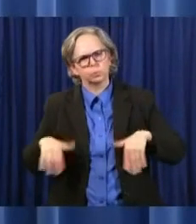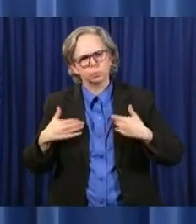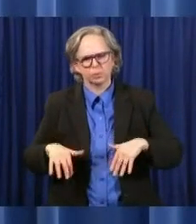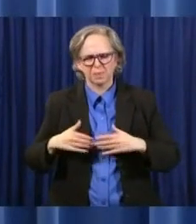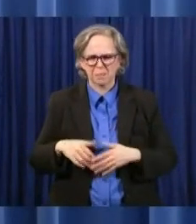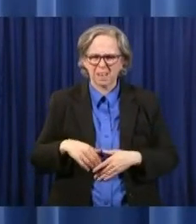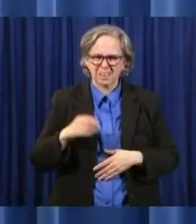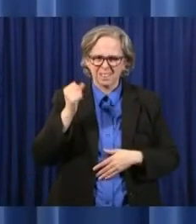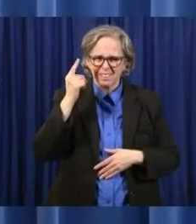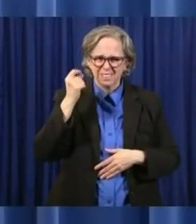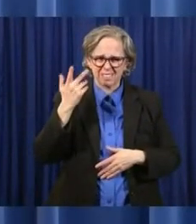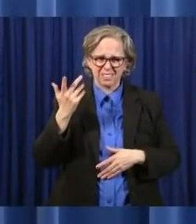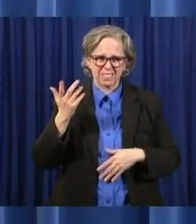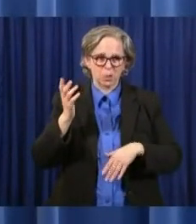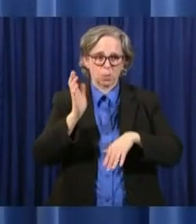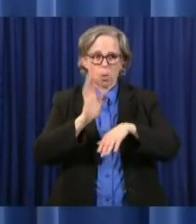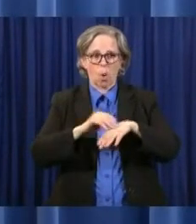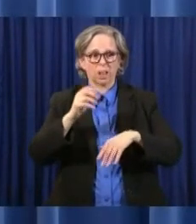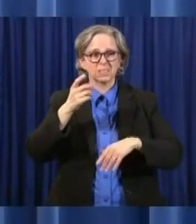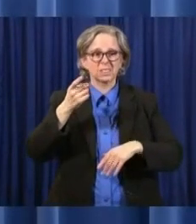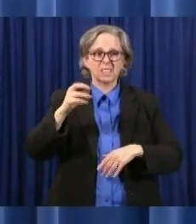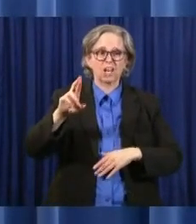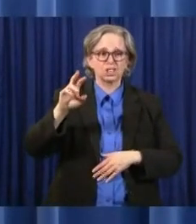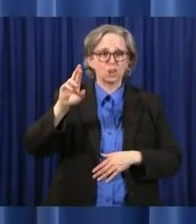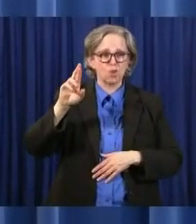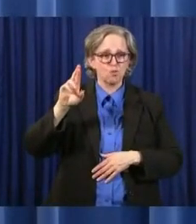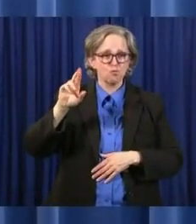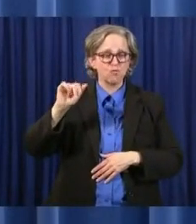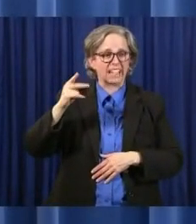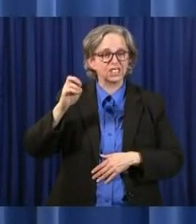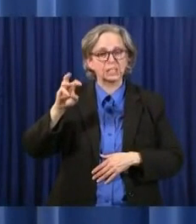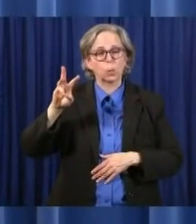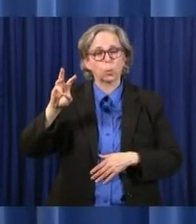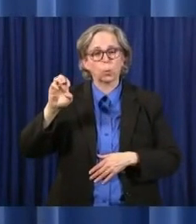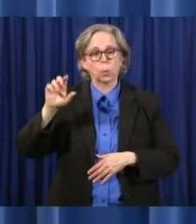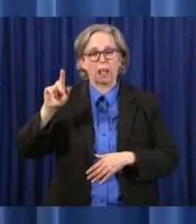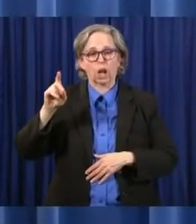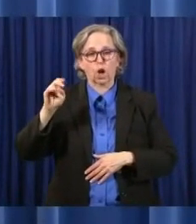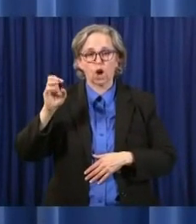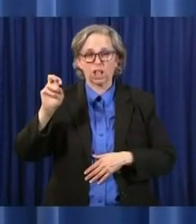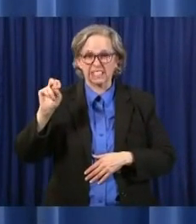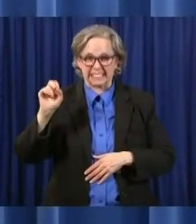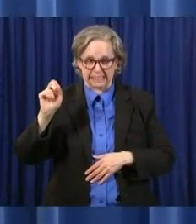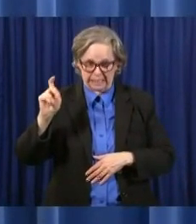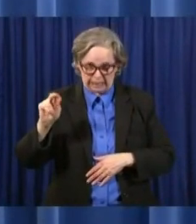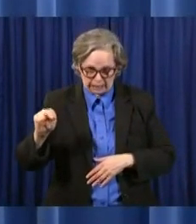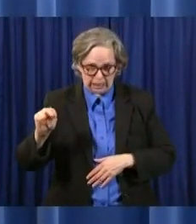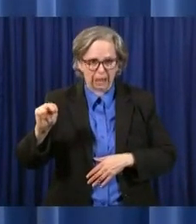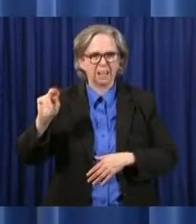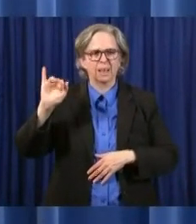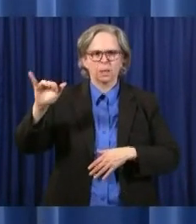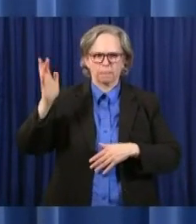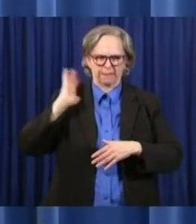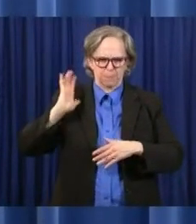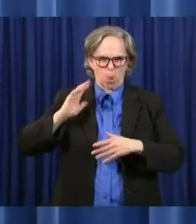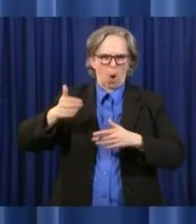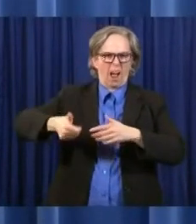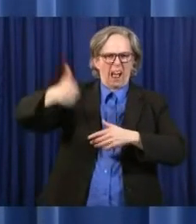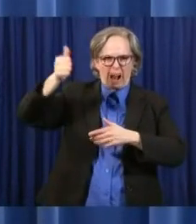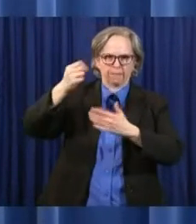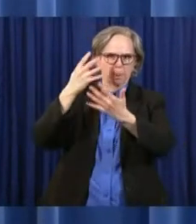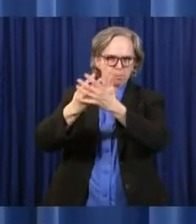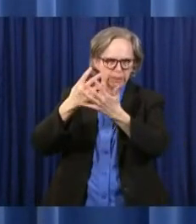Reggie Wilkinson, who used to head up our prisons, Tom Stickrath. We've had medical